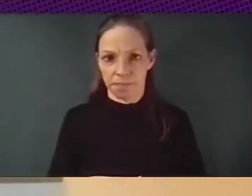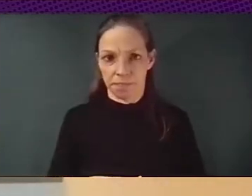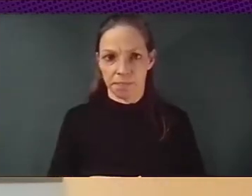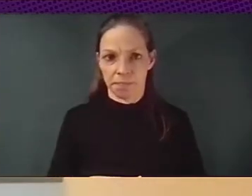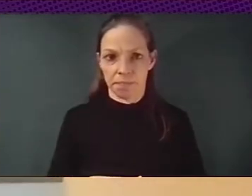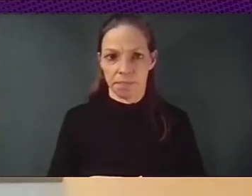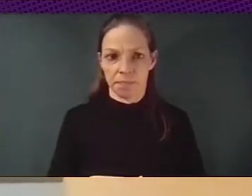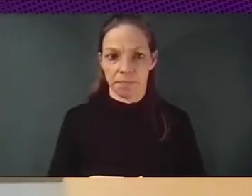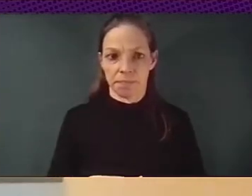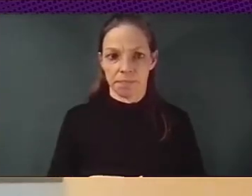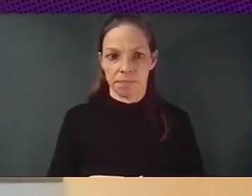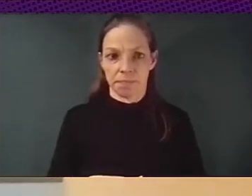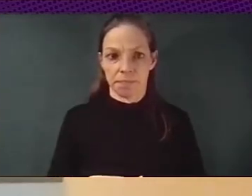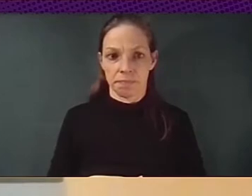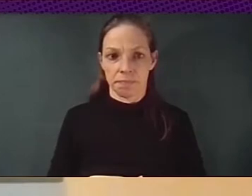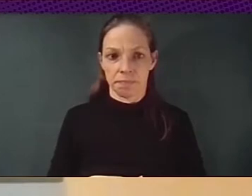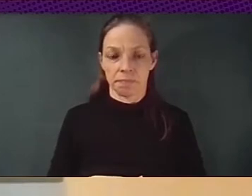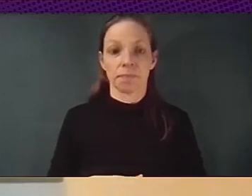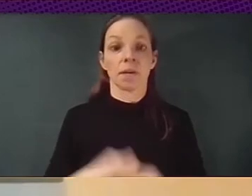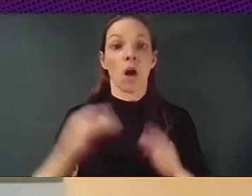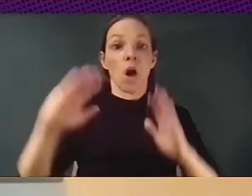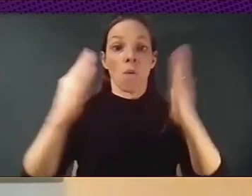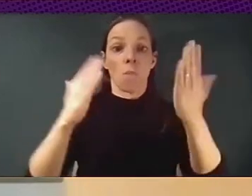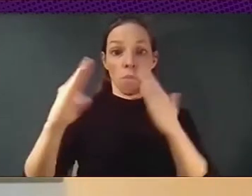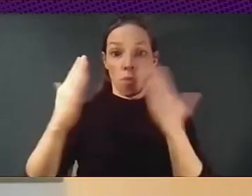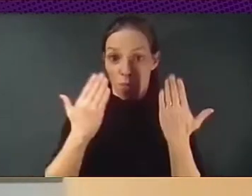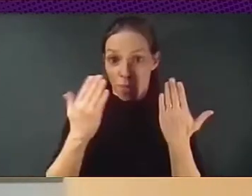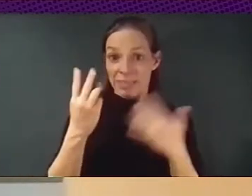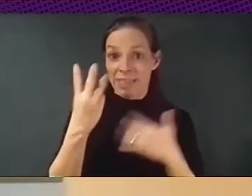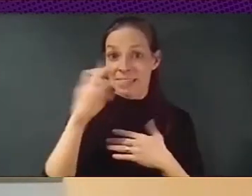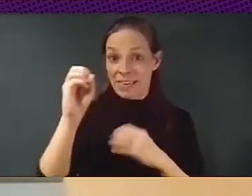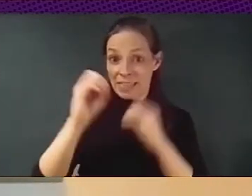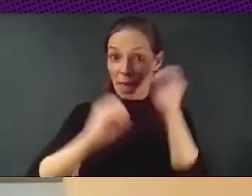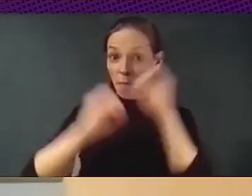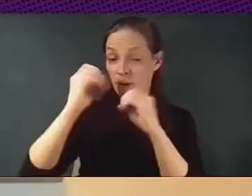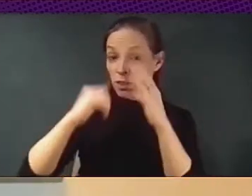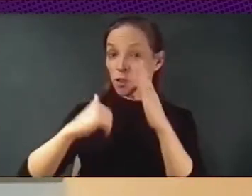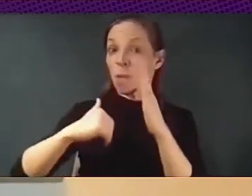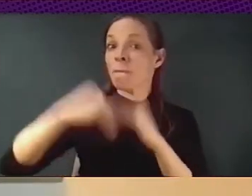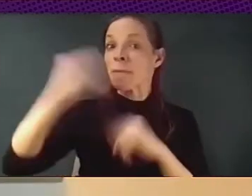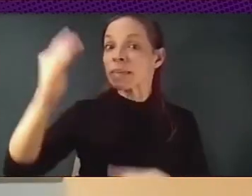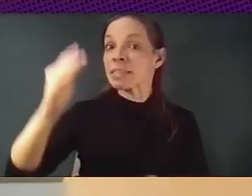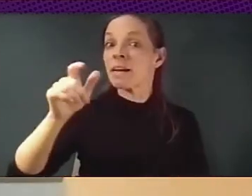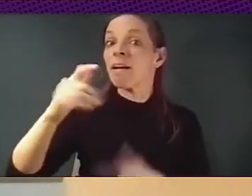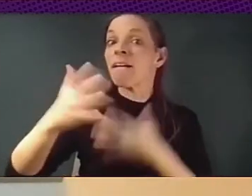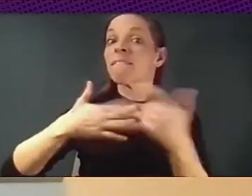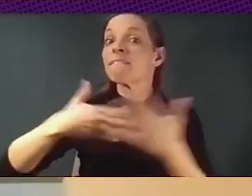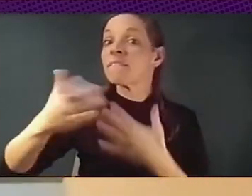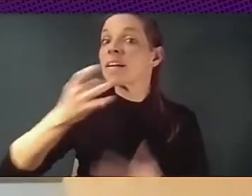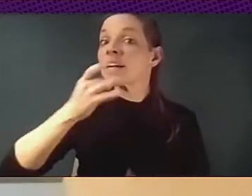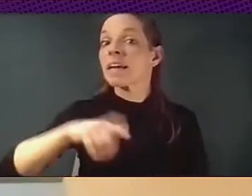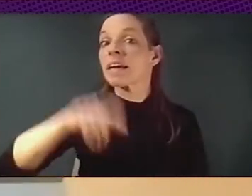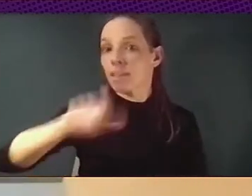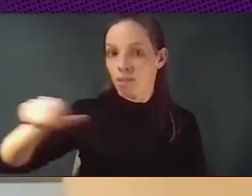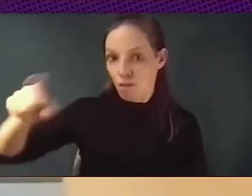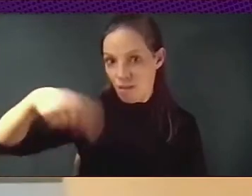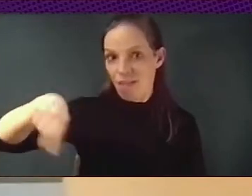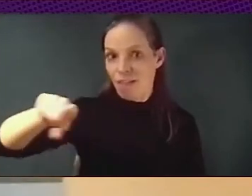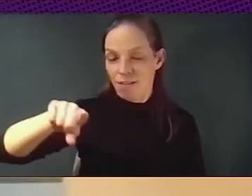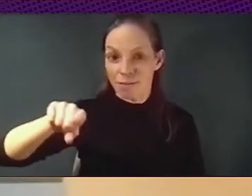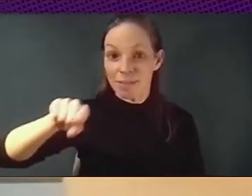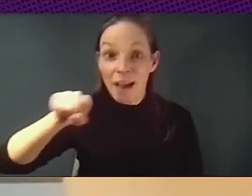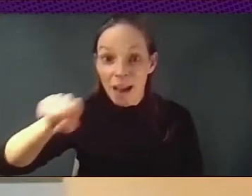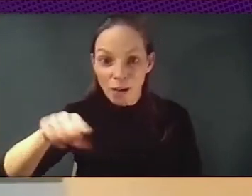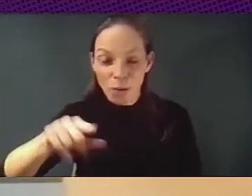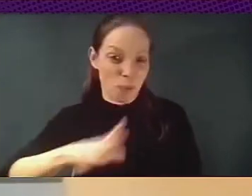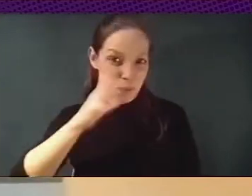Barcelona came directly from citizens. mean, this is really impressive, because, you know, we know that one of the